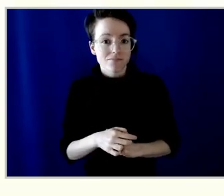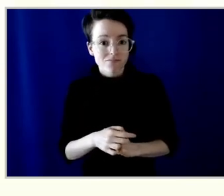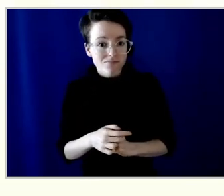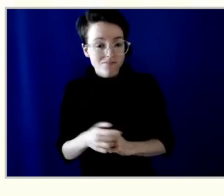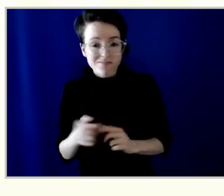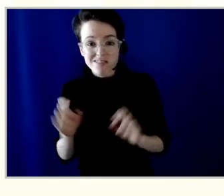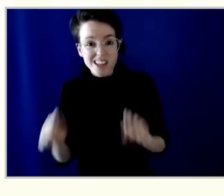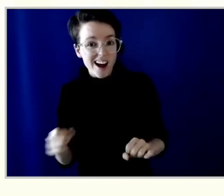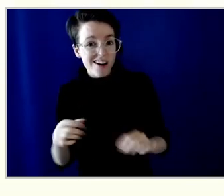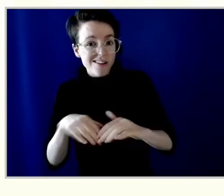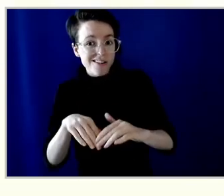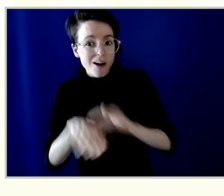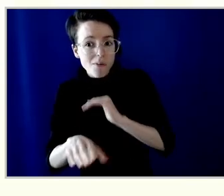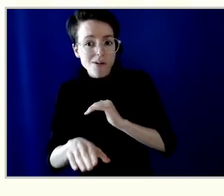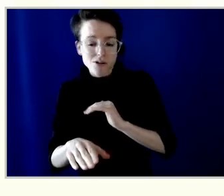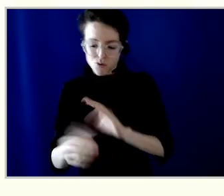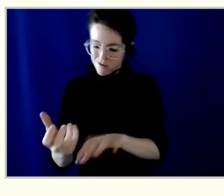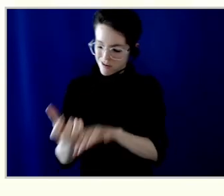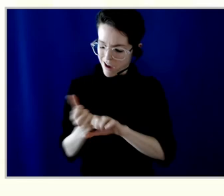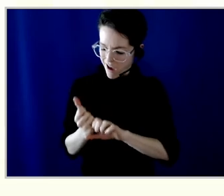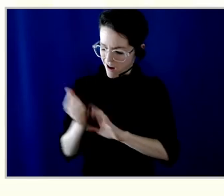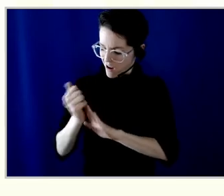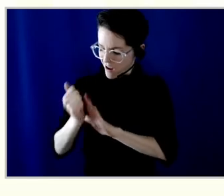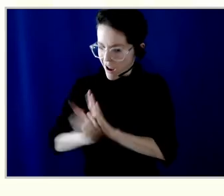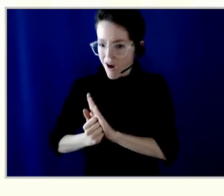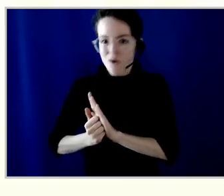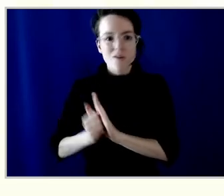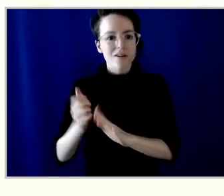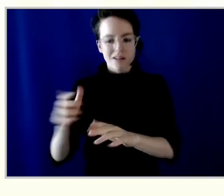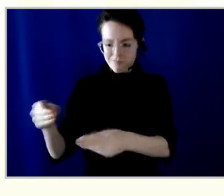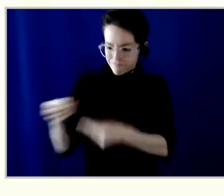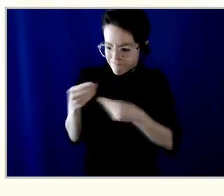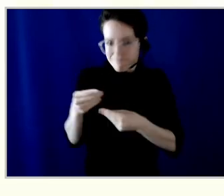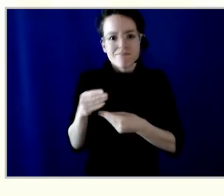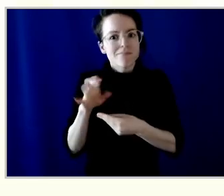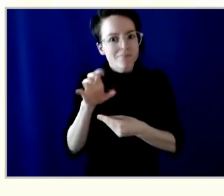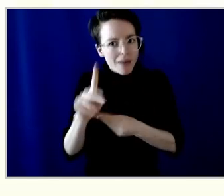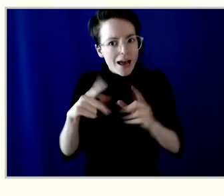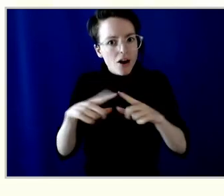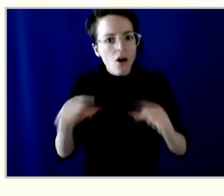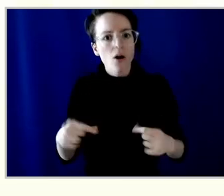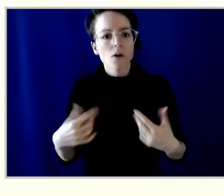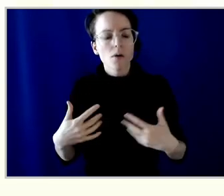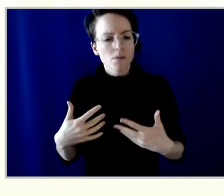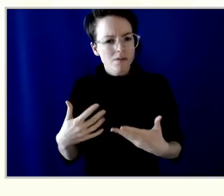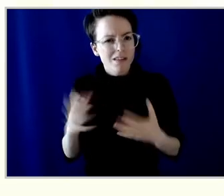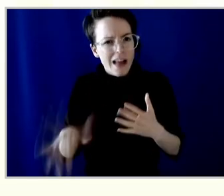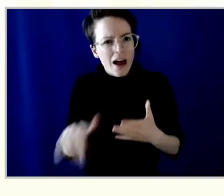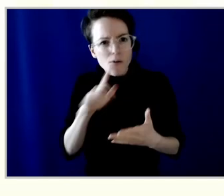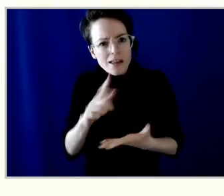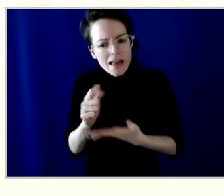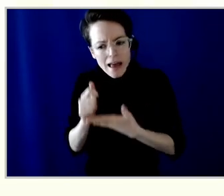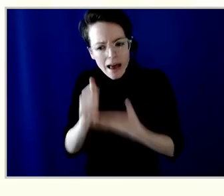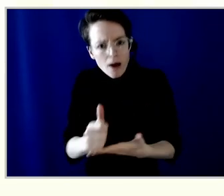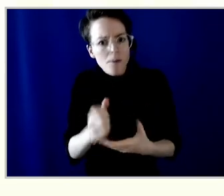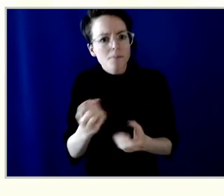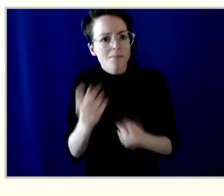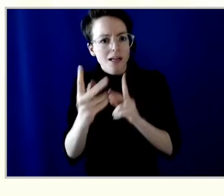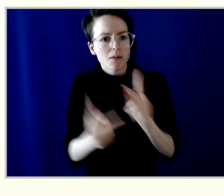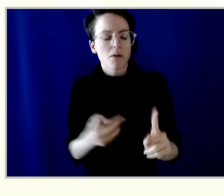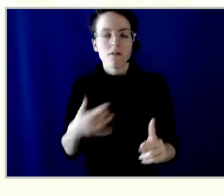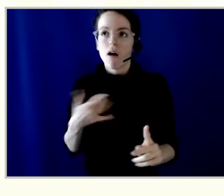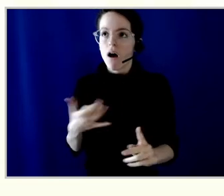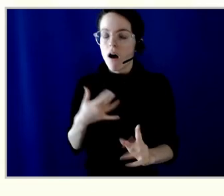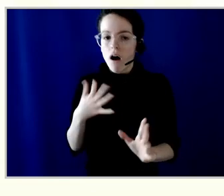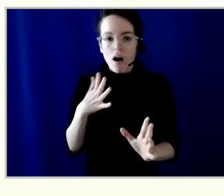account and have a bank card, it really helps a lot of people. I see it in their faces, I see it in the way